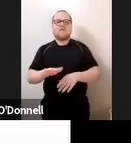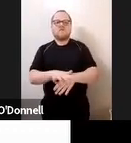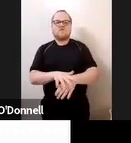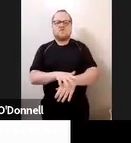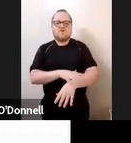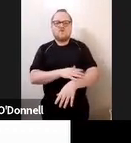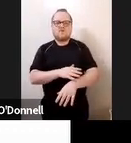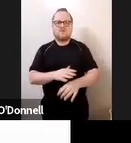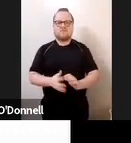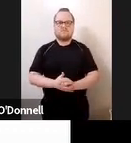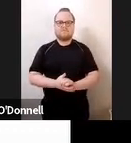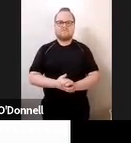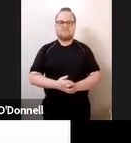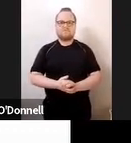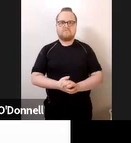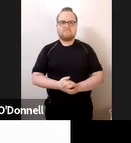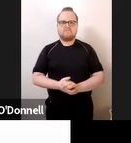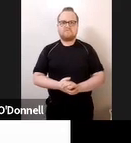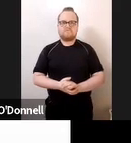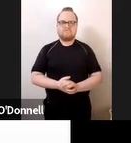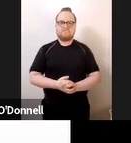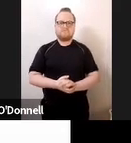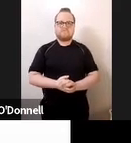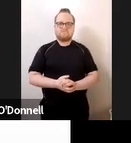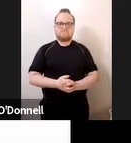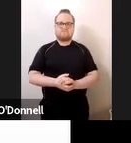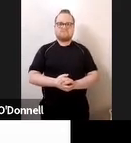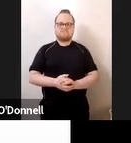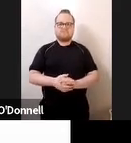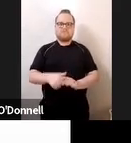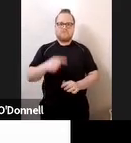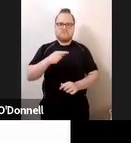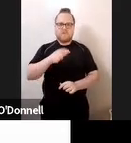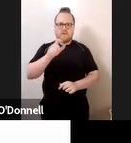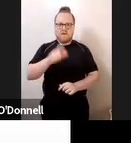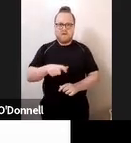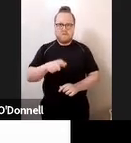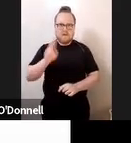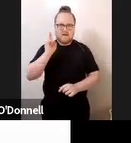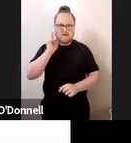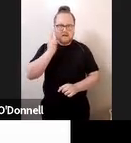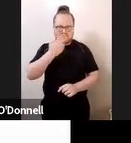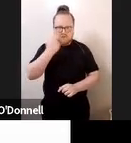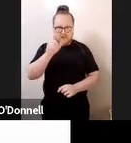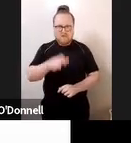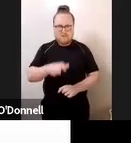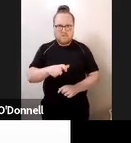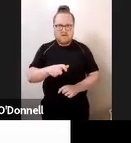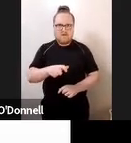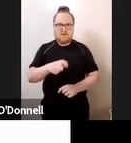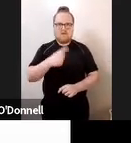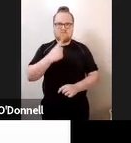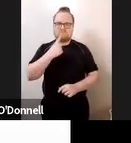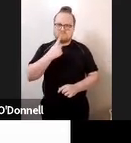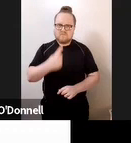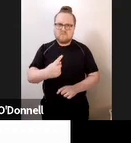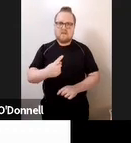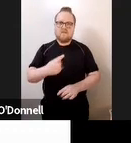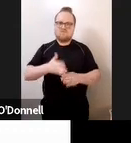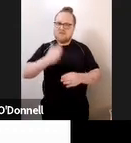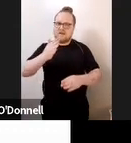Akika Fukuda, who is a deaf blind woman herself, notes that touch is important to all deaf blind people.